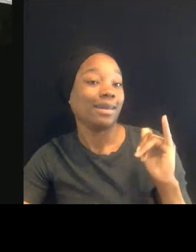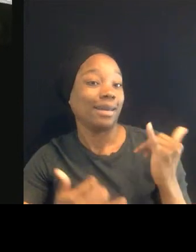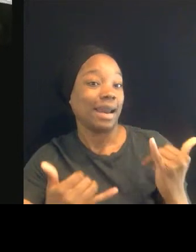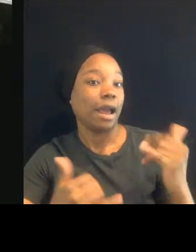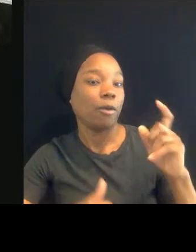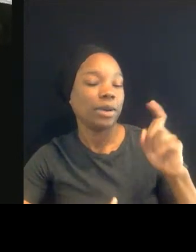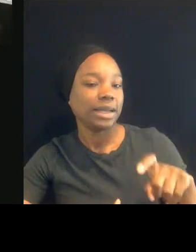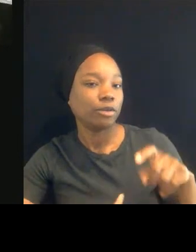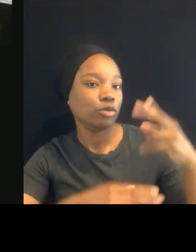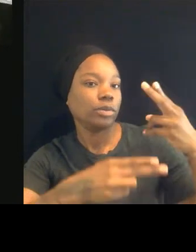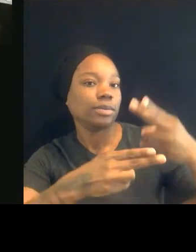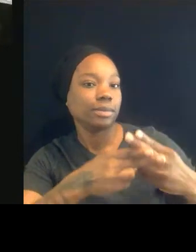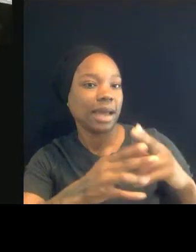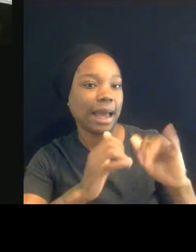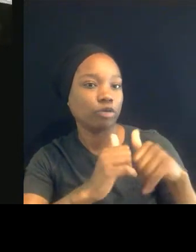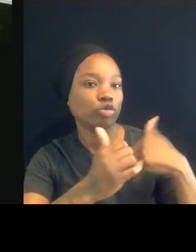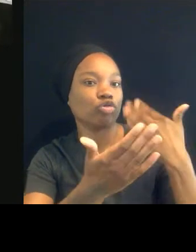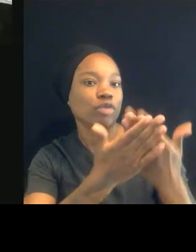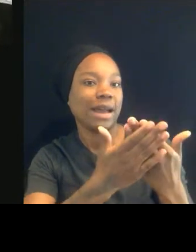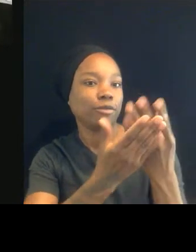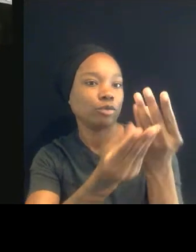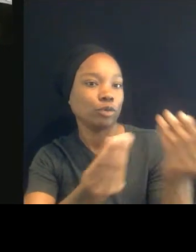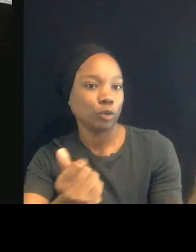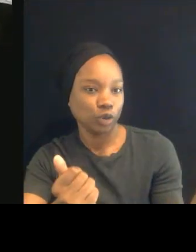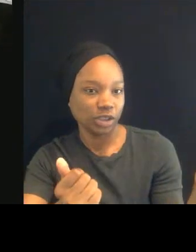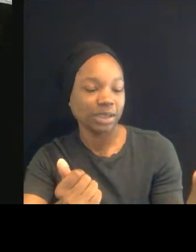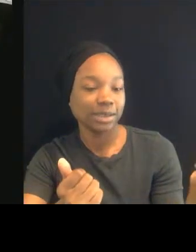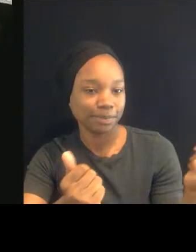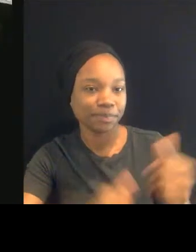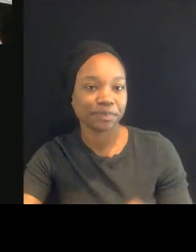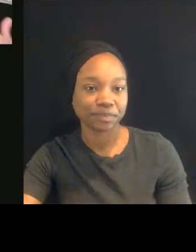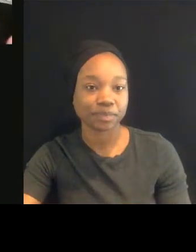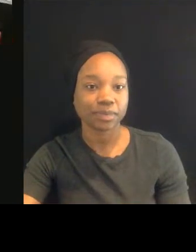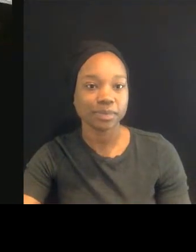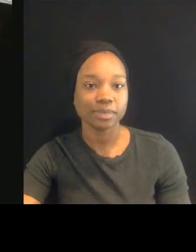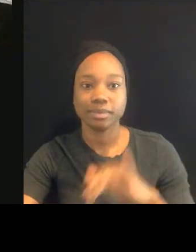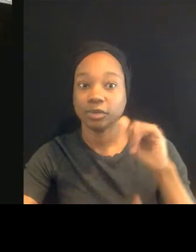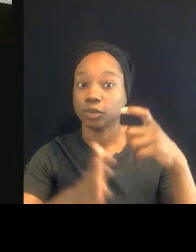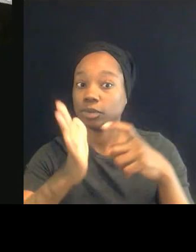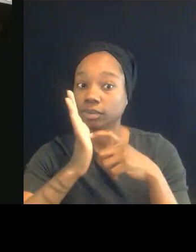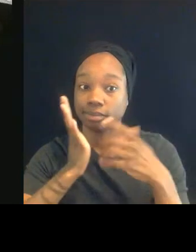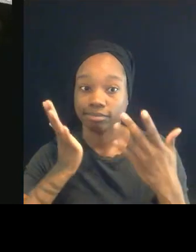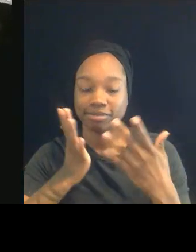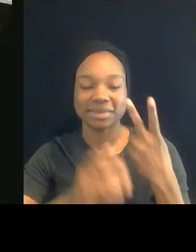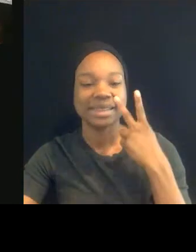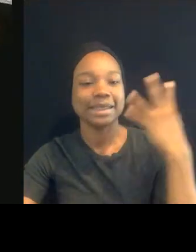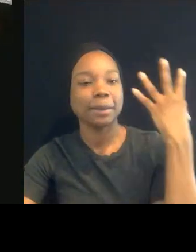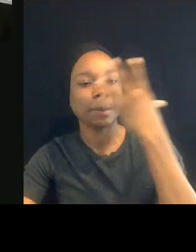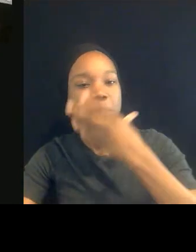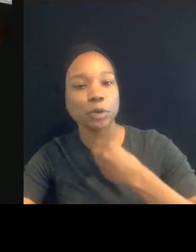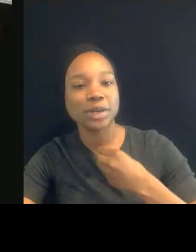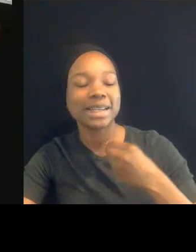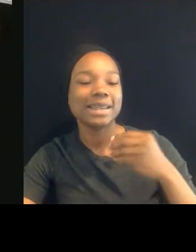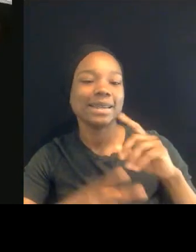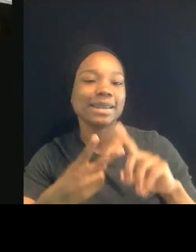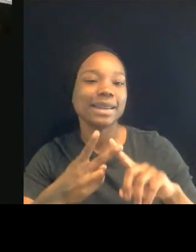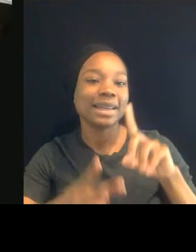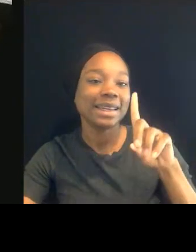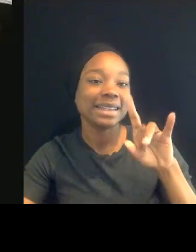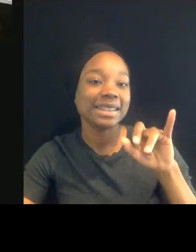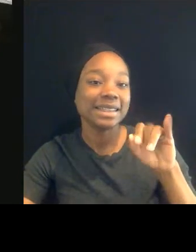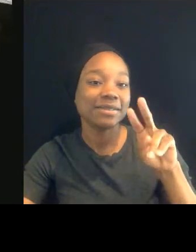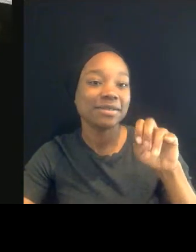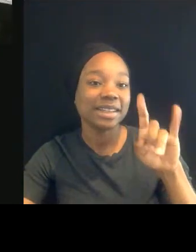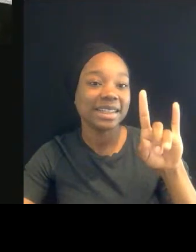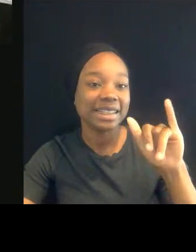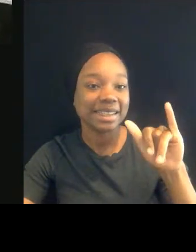And part of that is to see the beauty and the divinity and the trueness and, you know, the gorgeousness of each